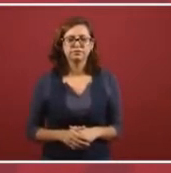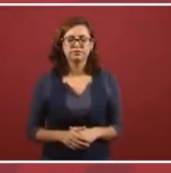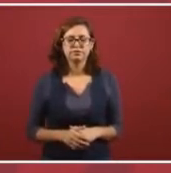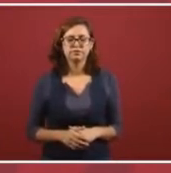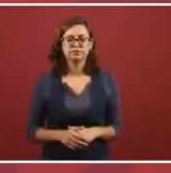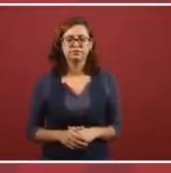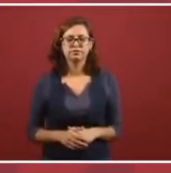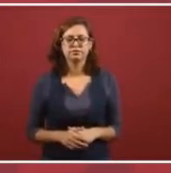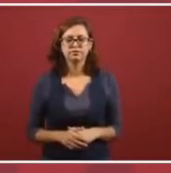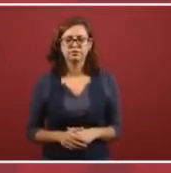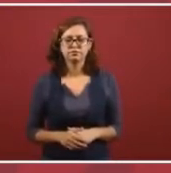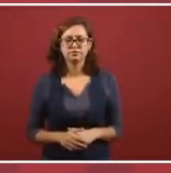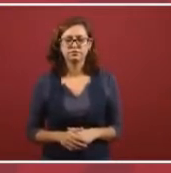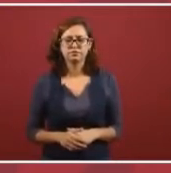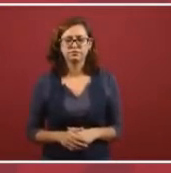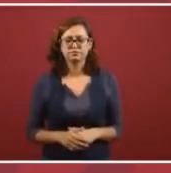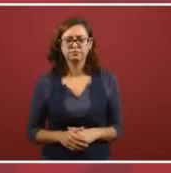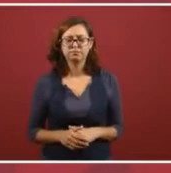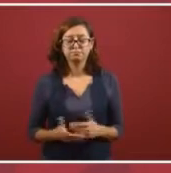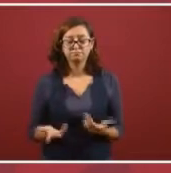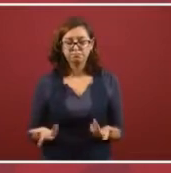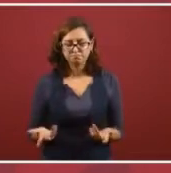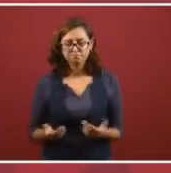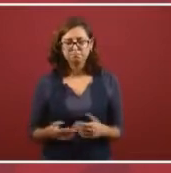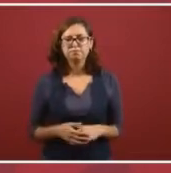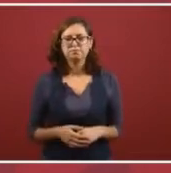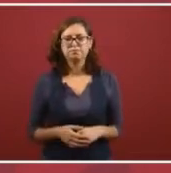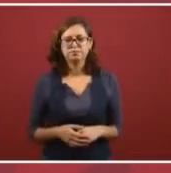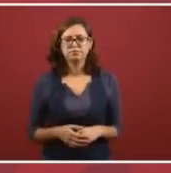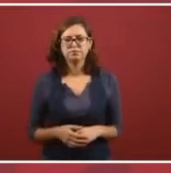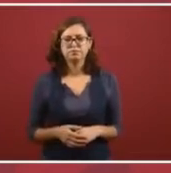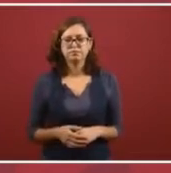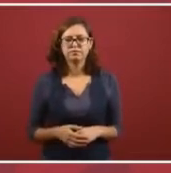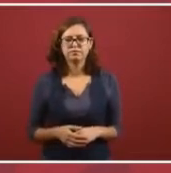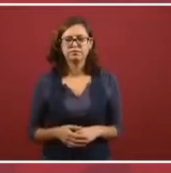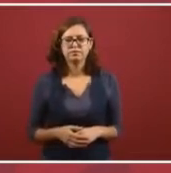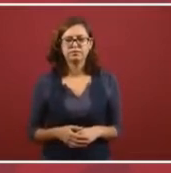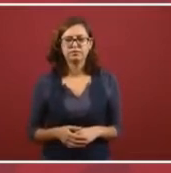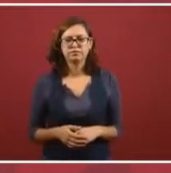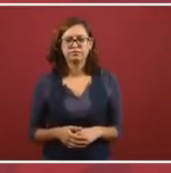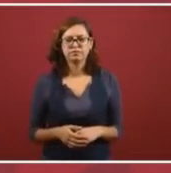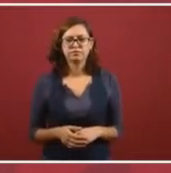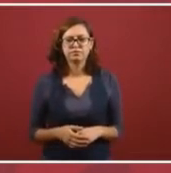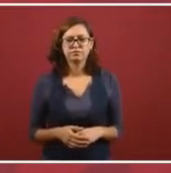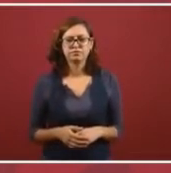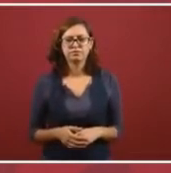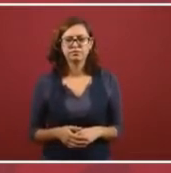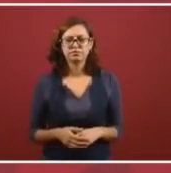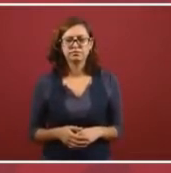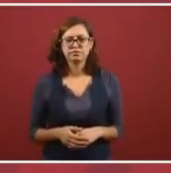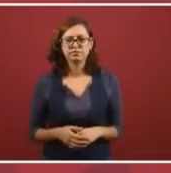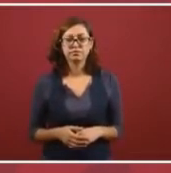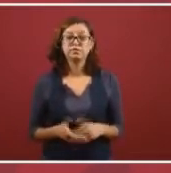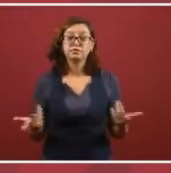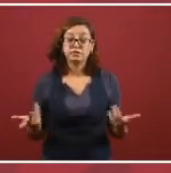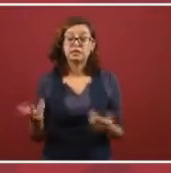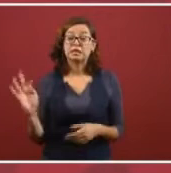Yes, the crisis is, can be. Yes,